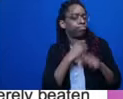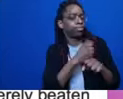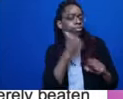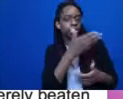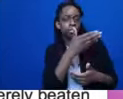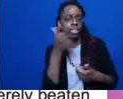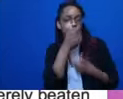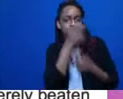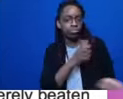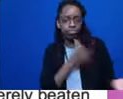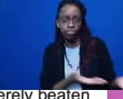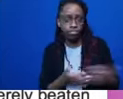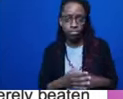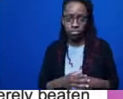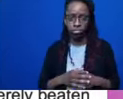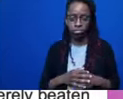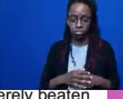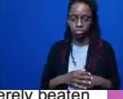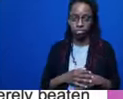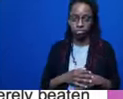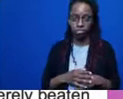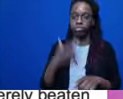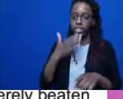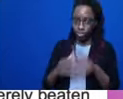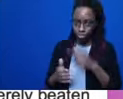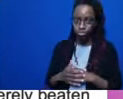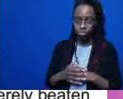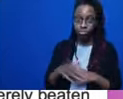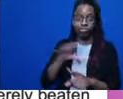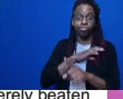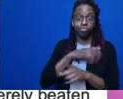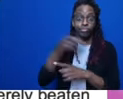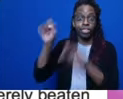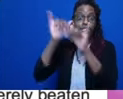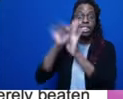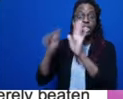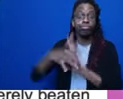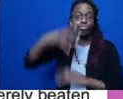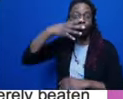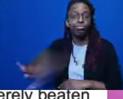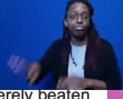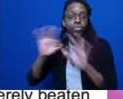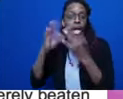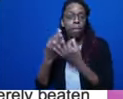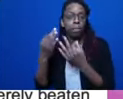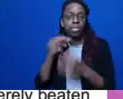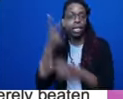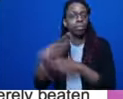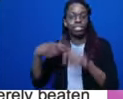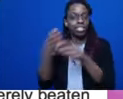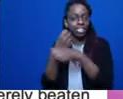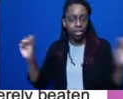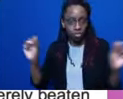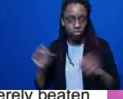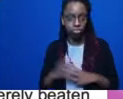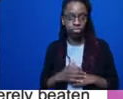family and kept them from accessible help from their community. She was criminalized for her self defense. She was trapped. Thank